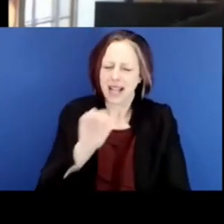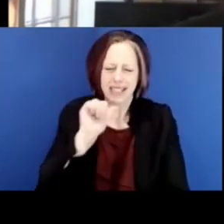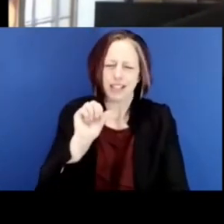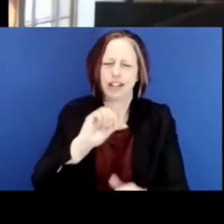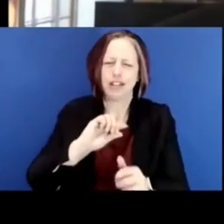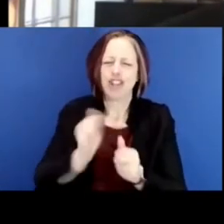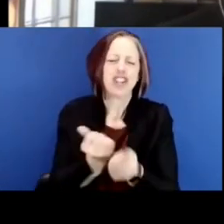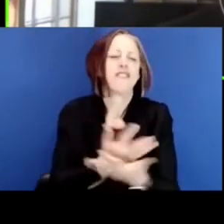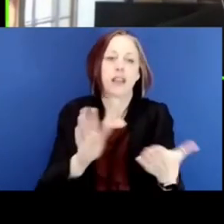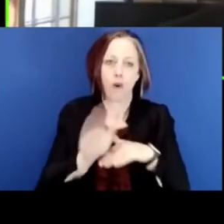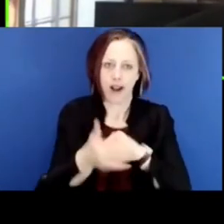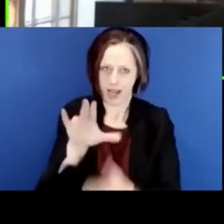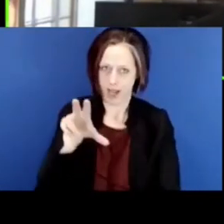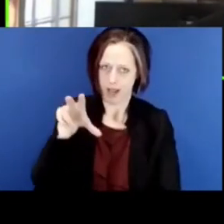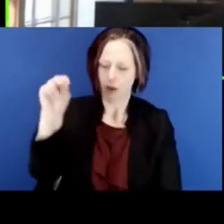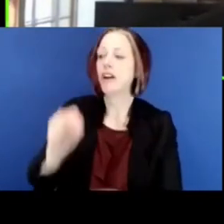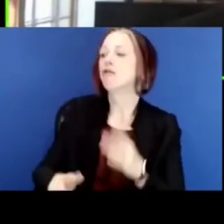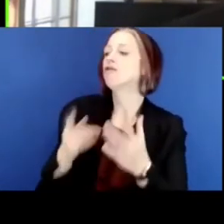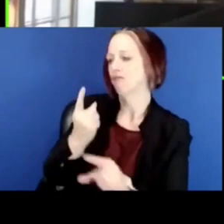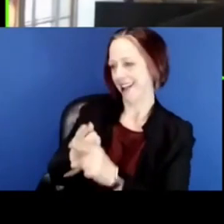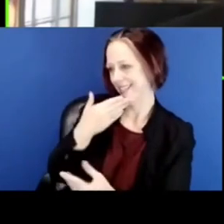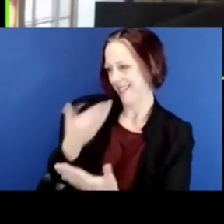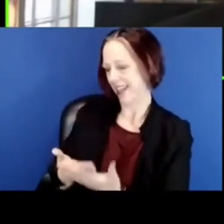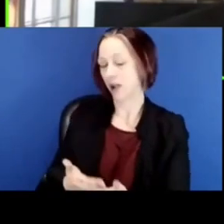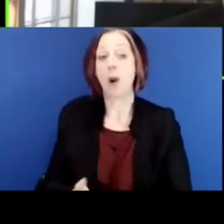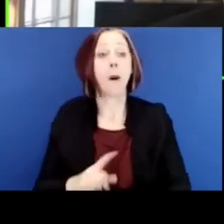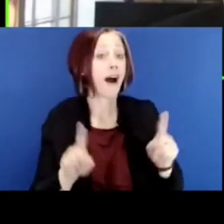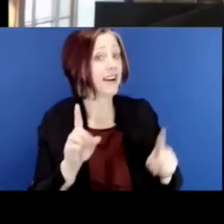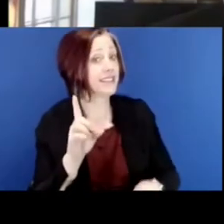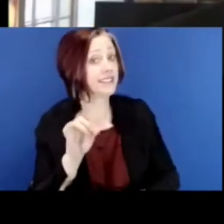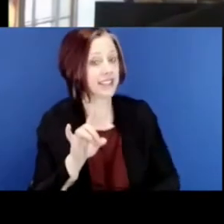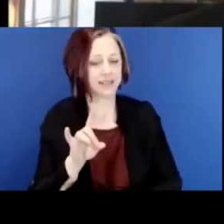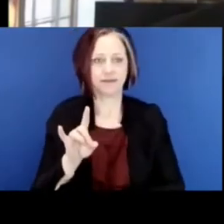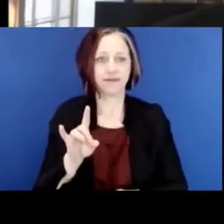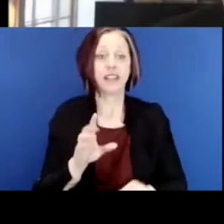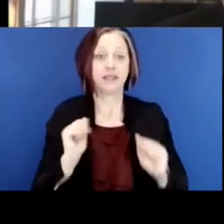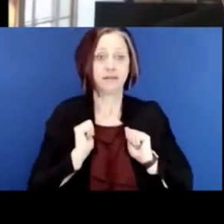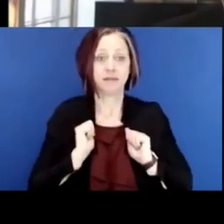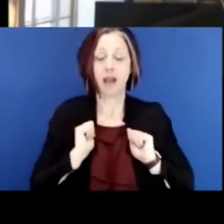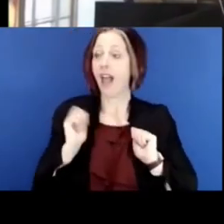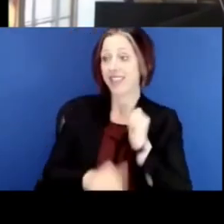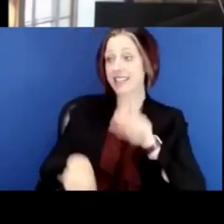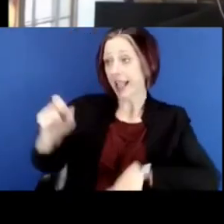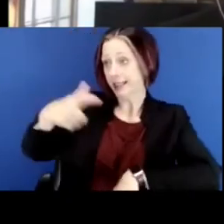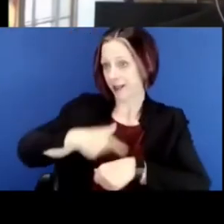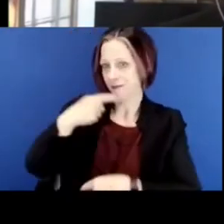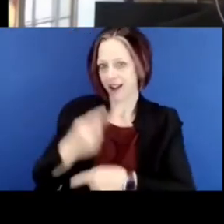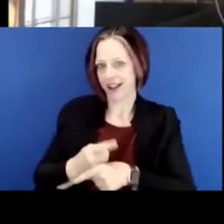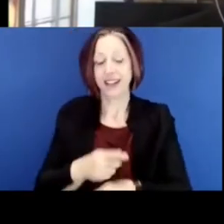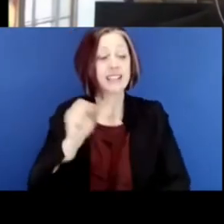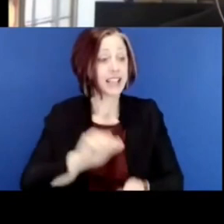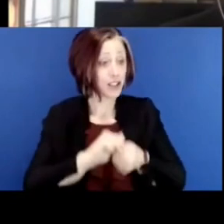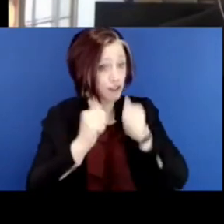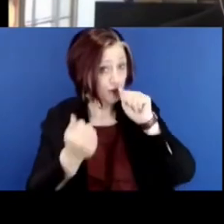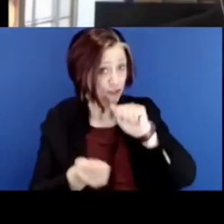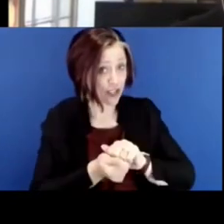overnight. Correct. Thank you. And all of these things take time. It changed